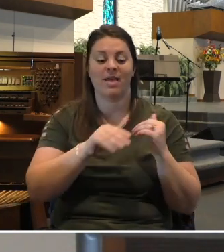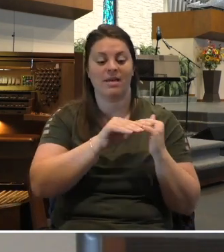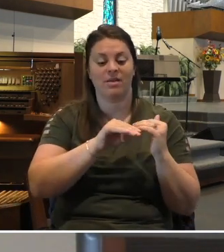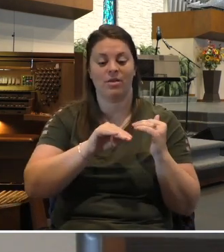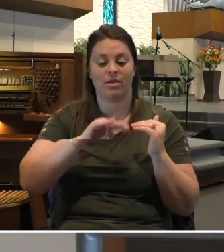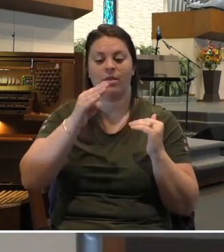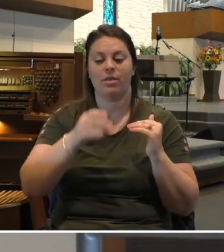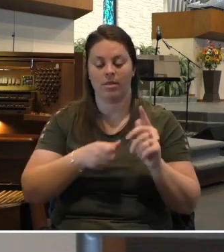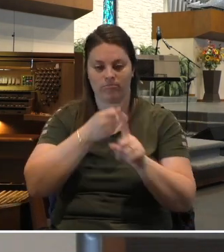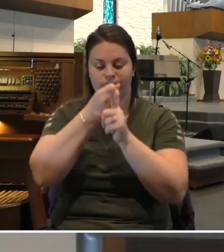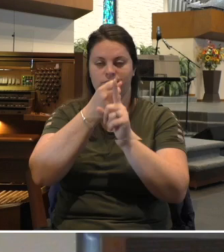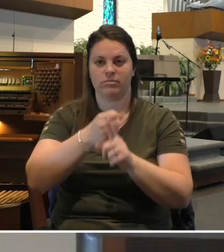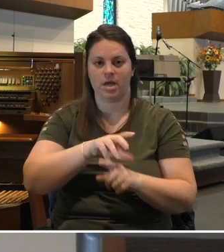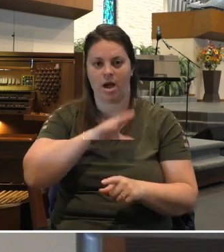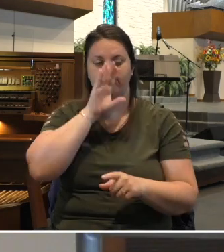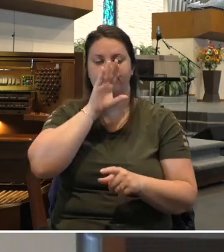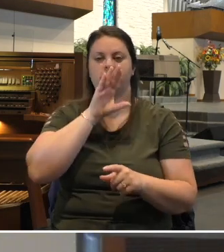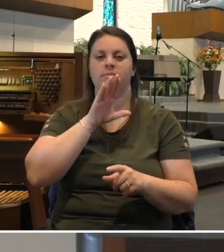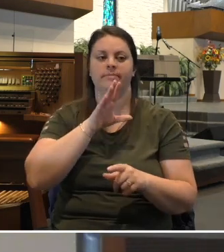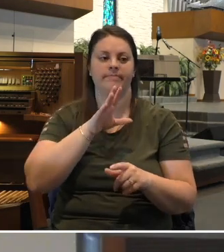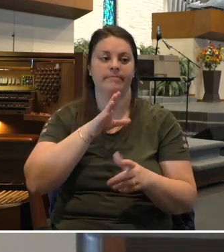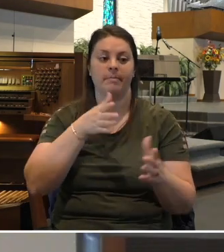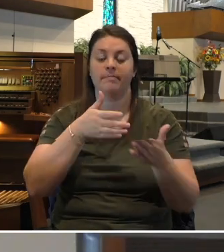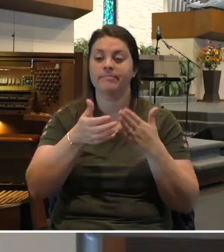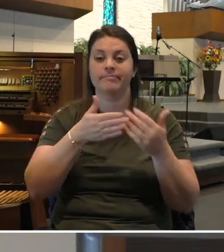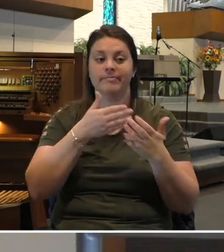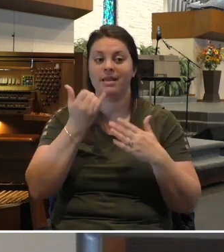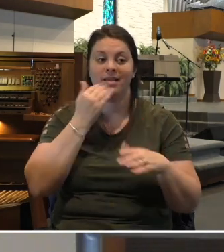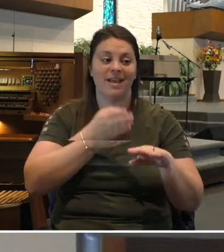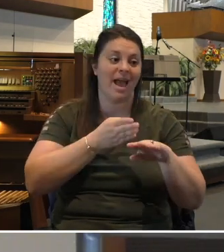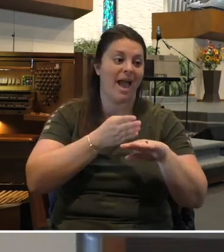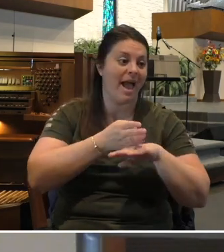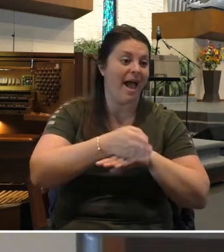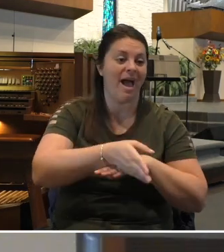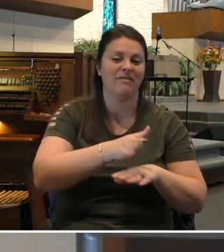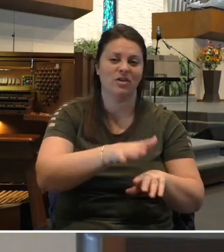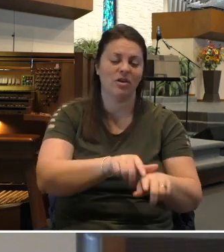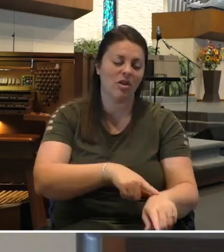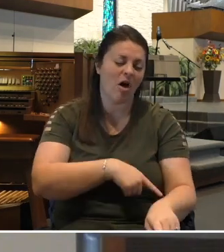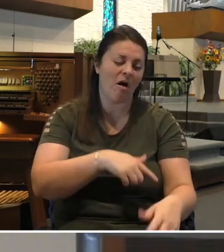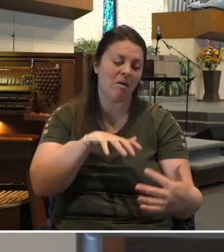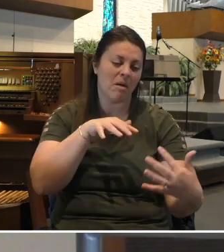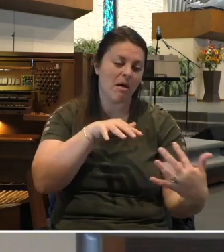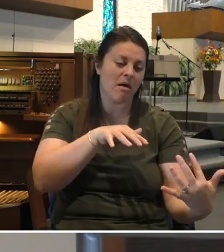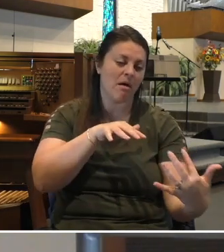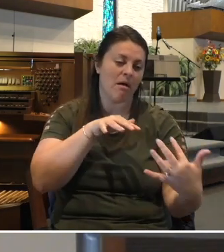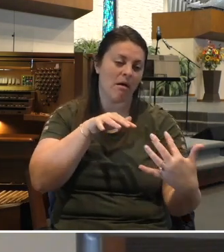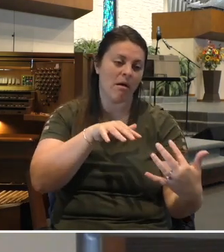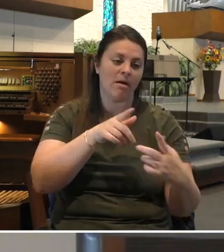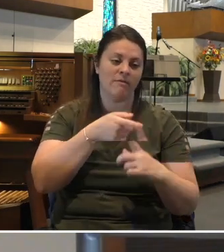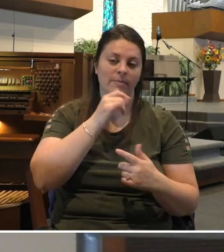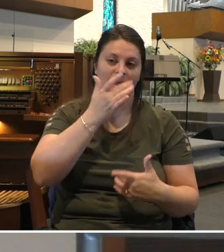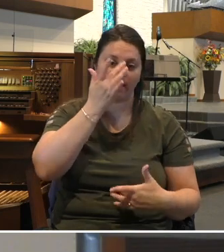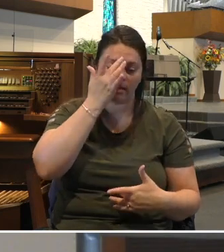long battle, a long illness, or was in the quick of the night, it just is so